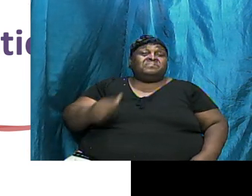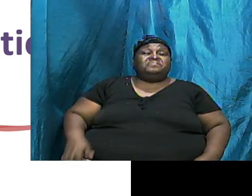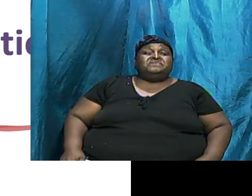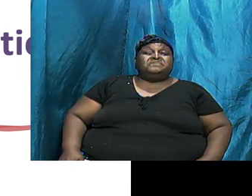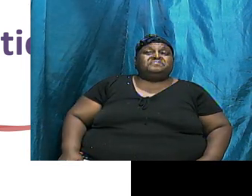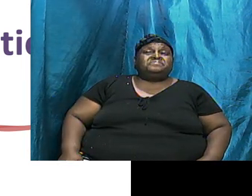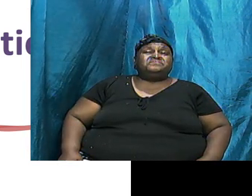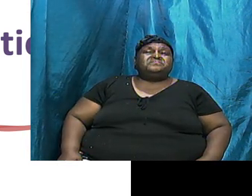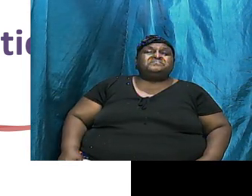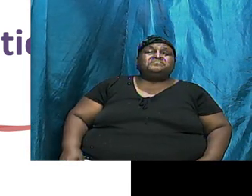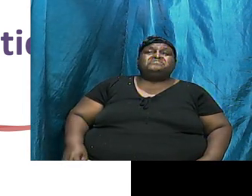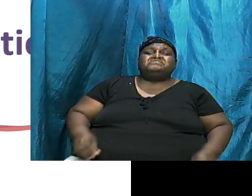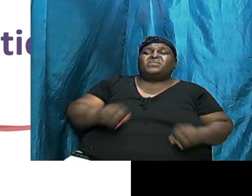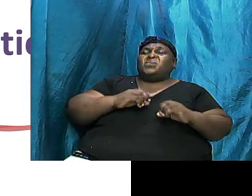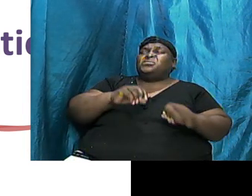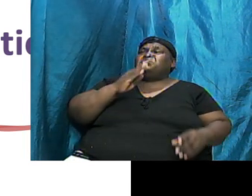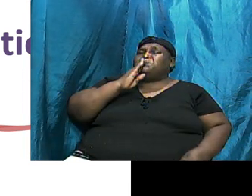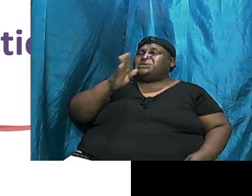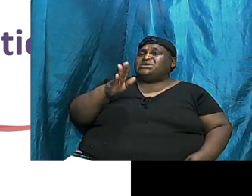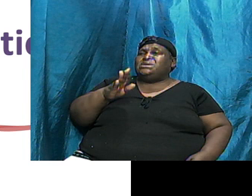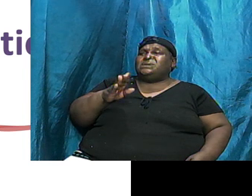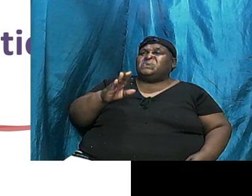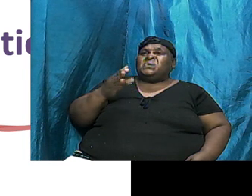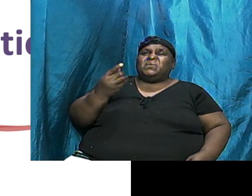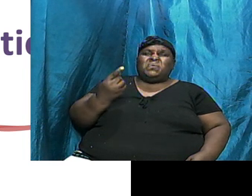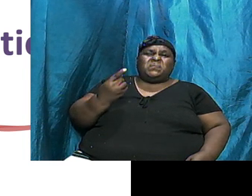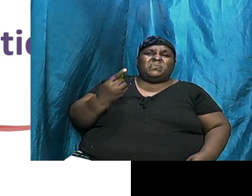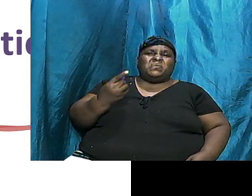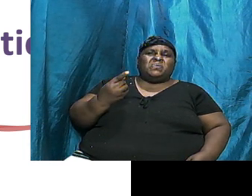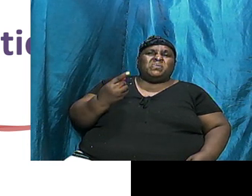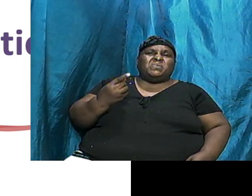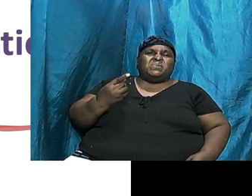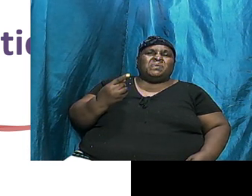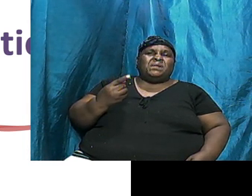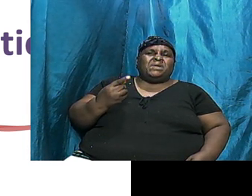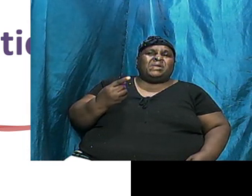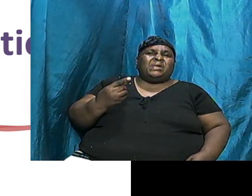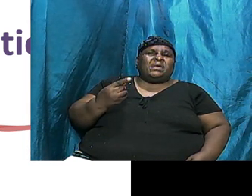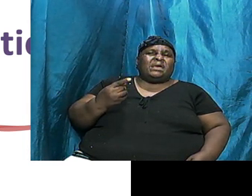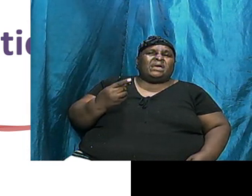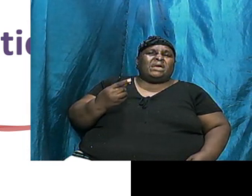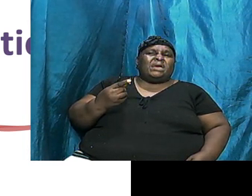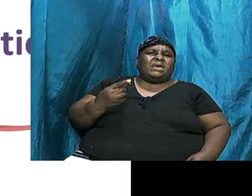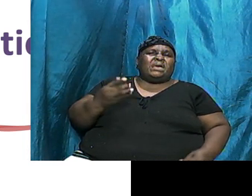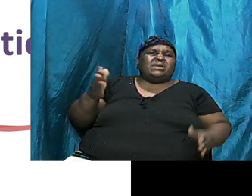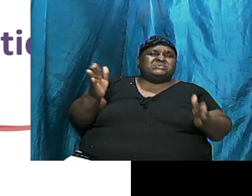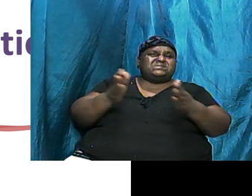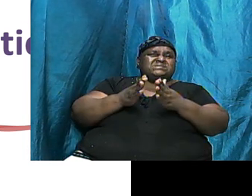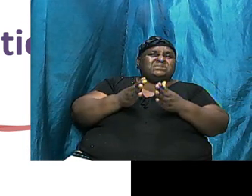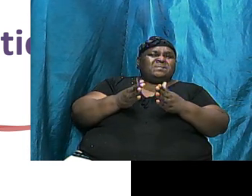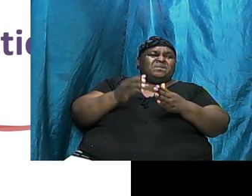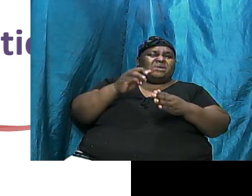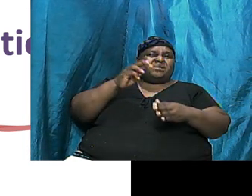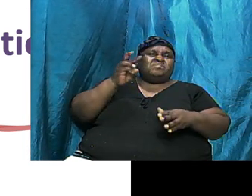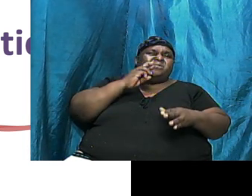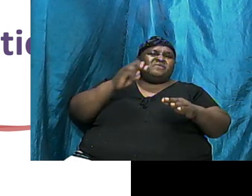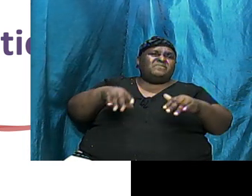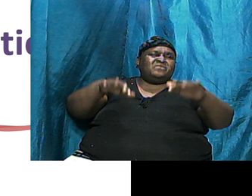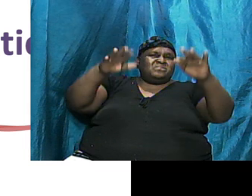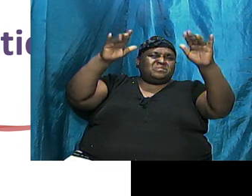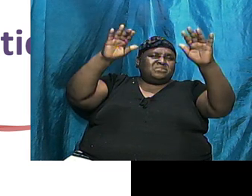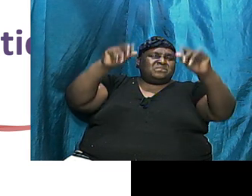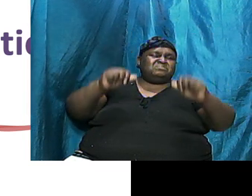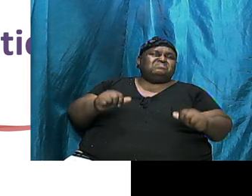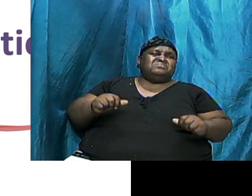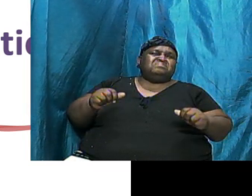It Couldn't Be And It Was Only A Small Flood In A Small Area And Only A Small Amount Of People Know About